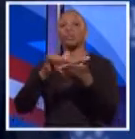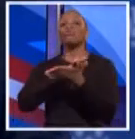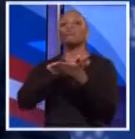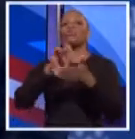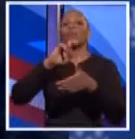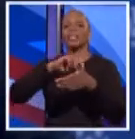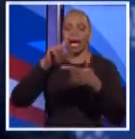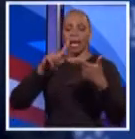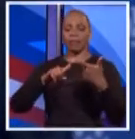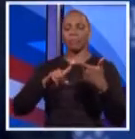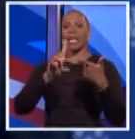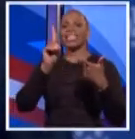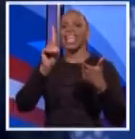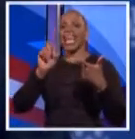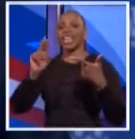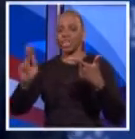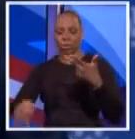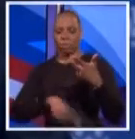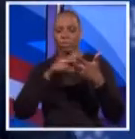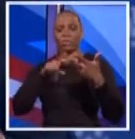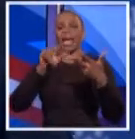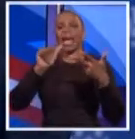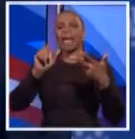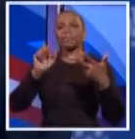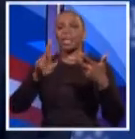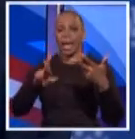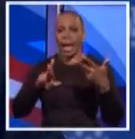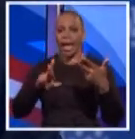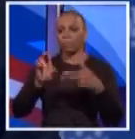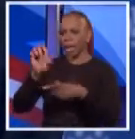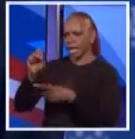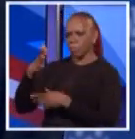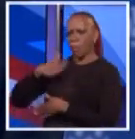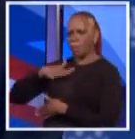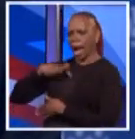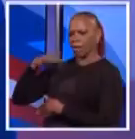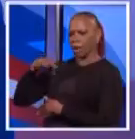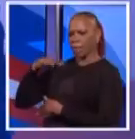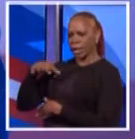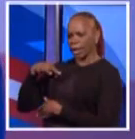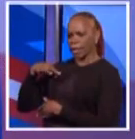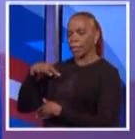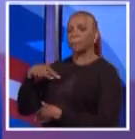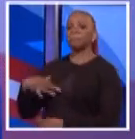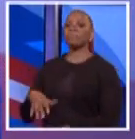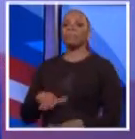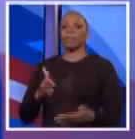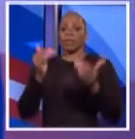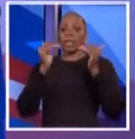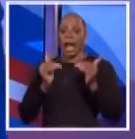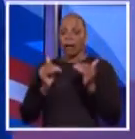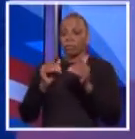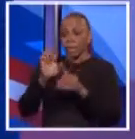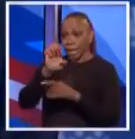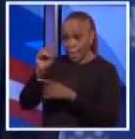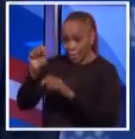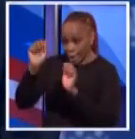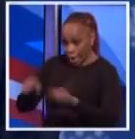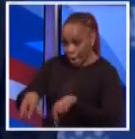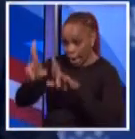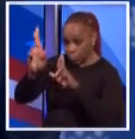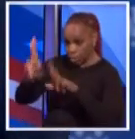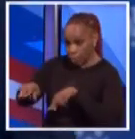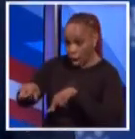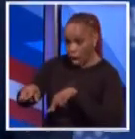the New York Post, the Amsterdam News, the people who speak to my credibility. is up, Mr. Stringer. And now we've come to... Can I respond to that briefly?